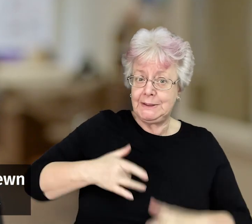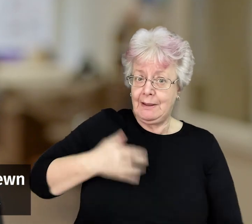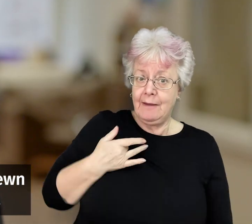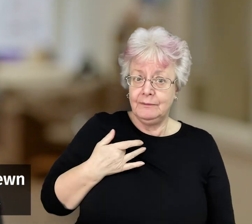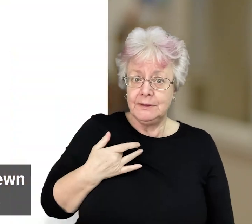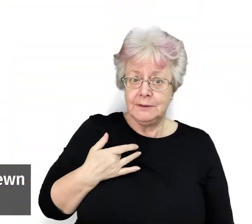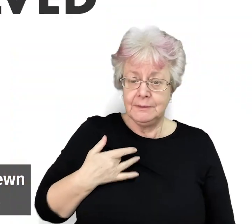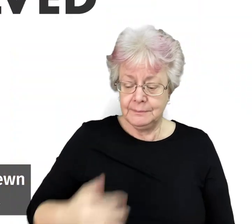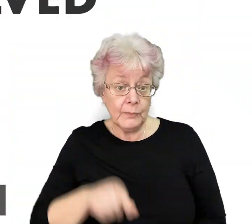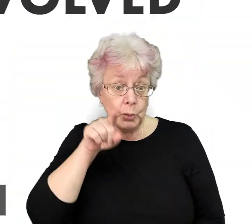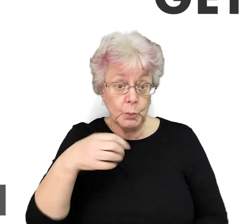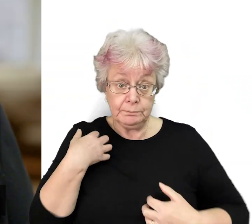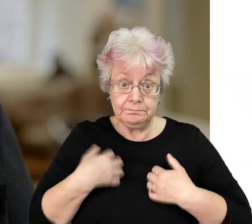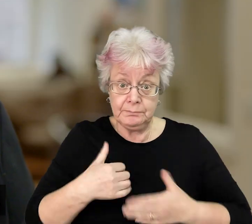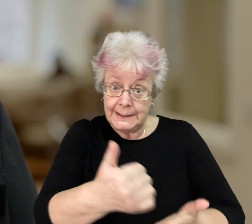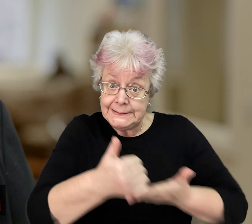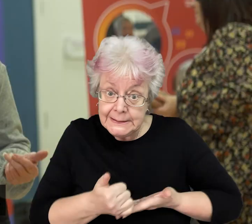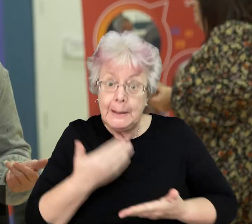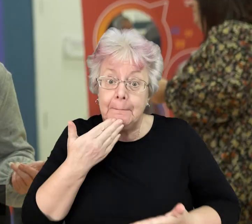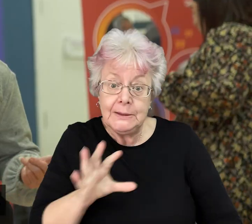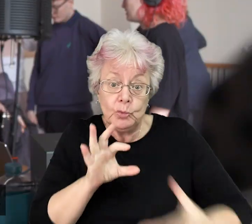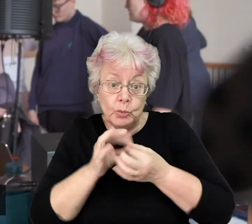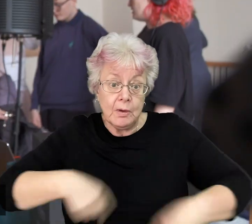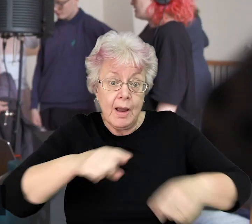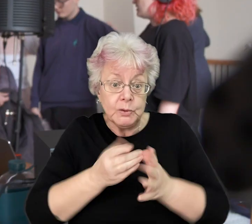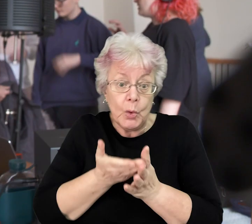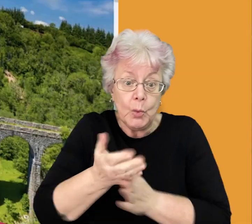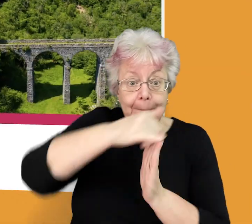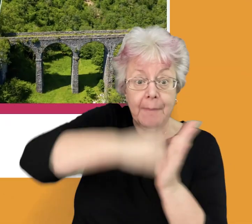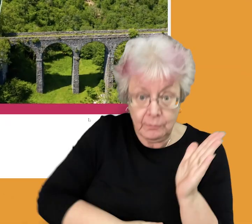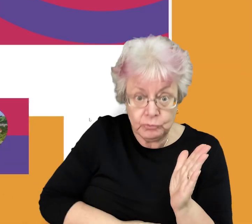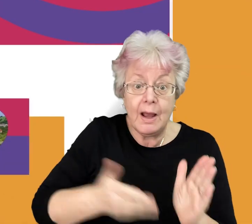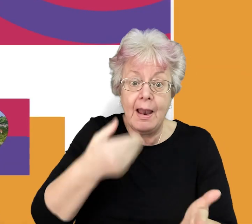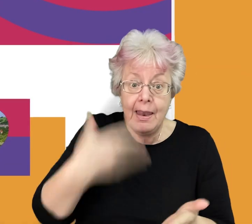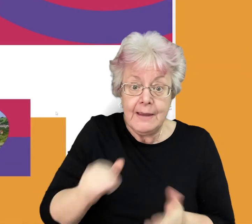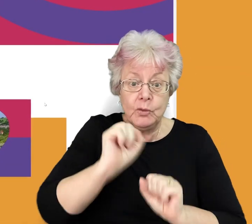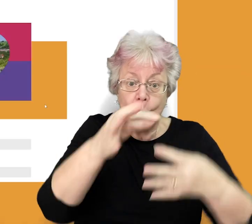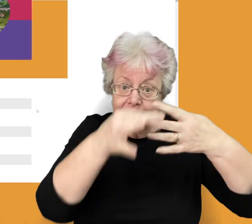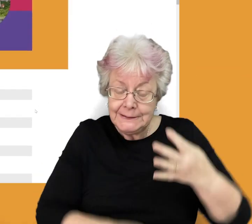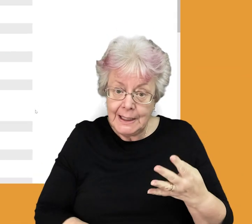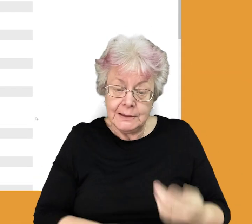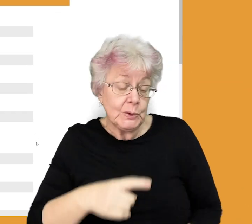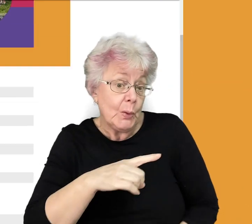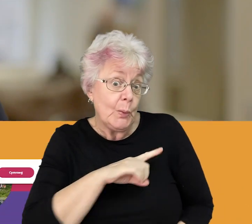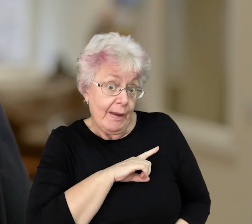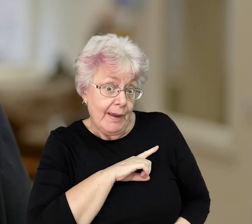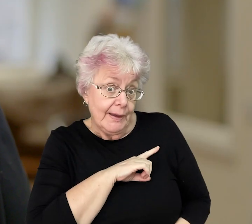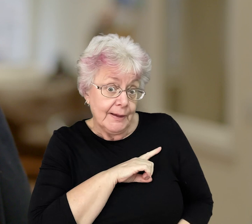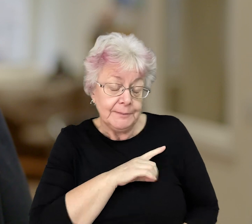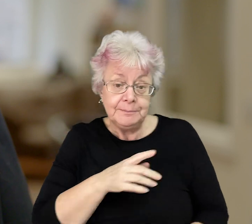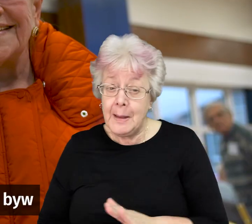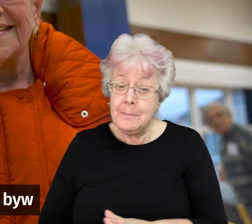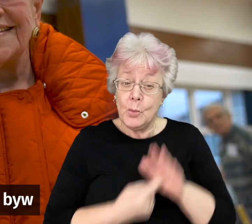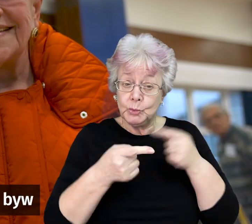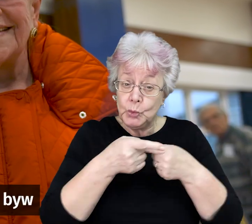of our communities. If you are interested in assisting us, please contact us via our page and please leave your